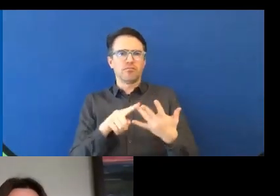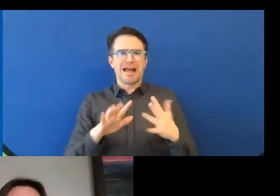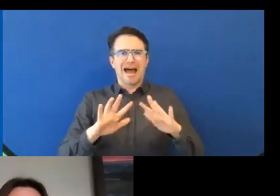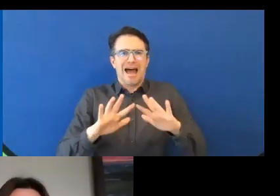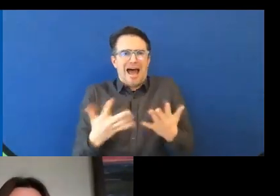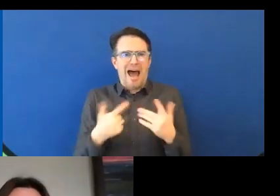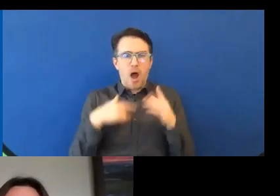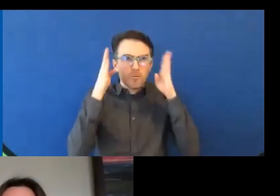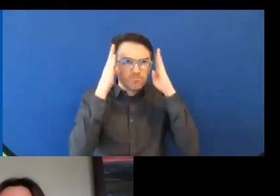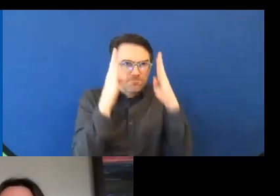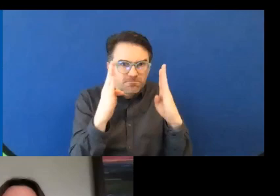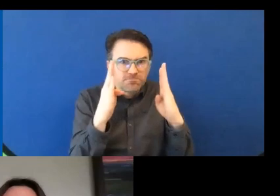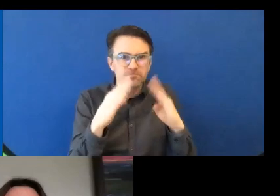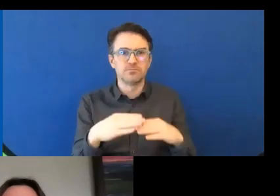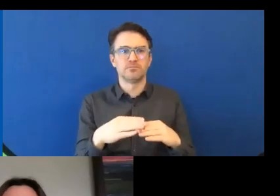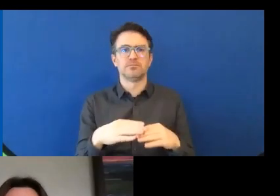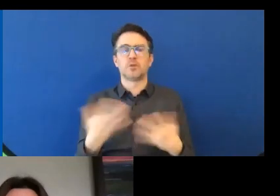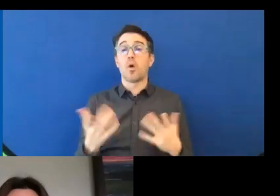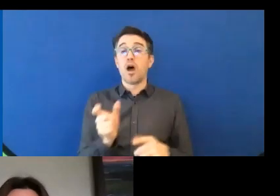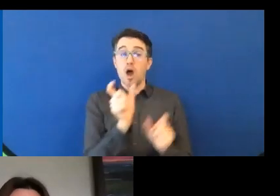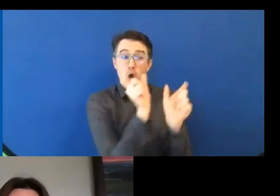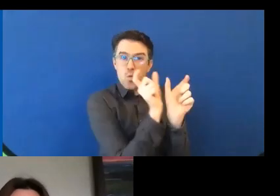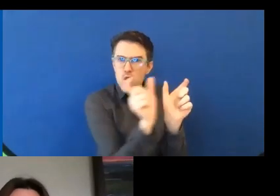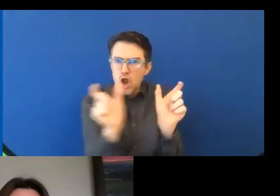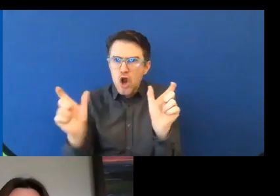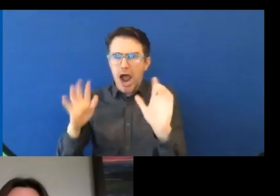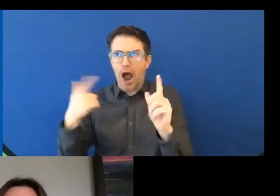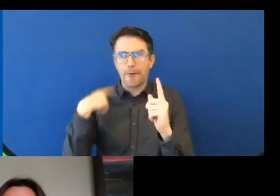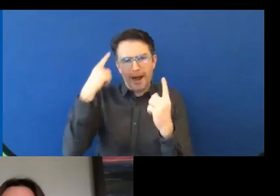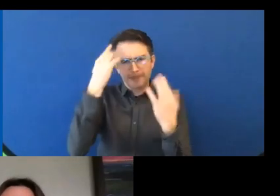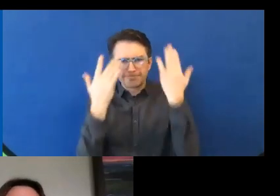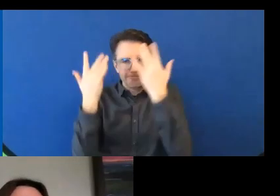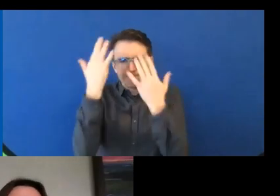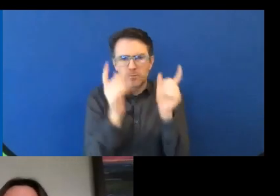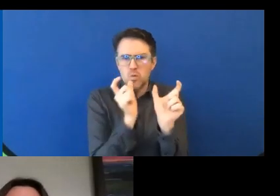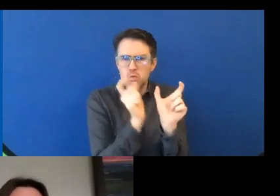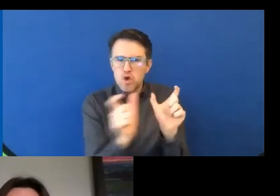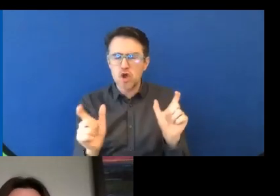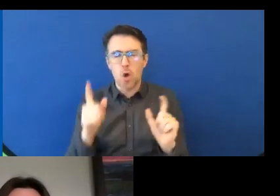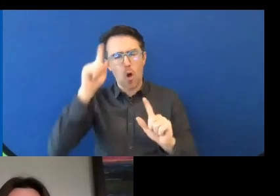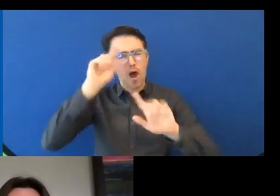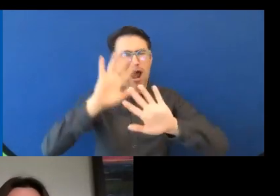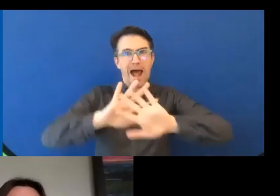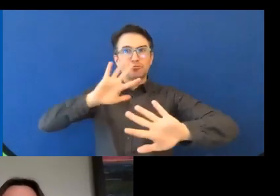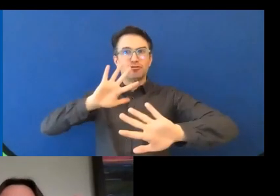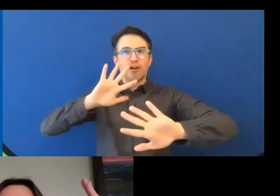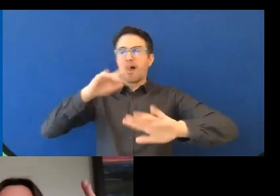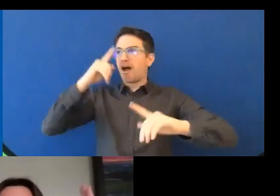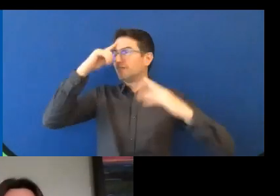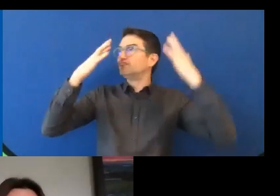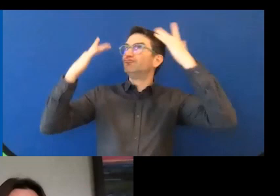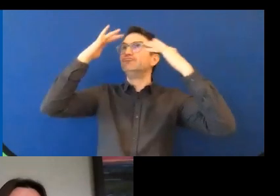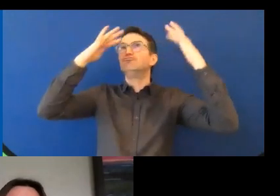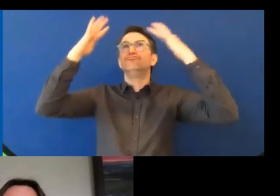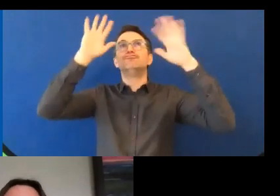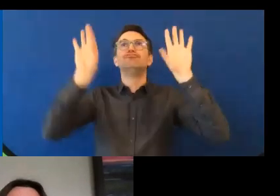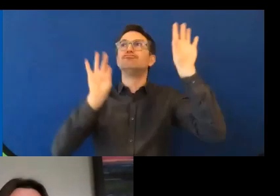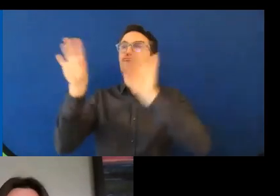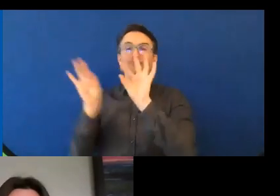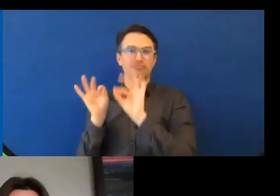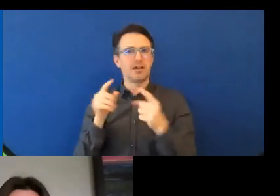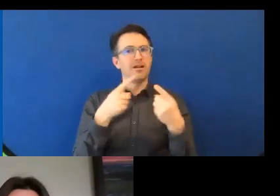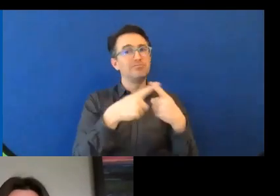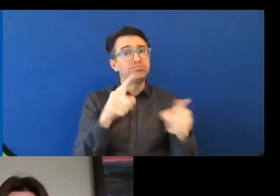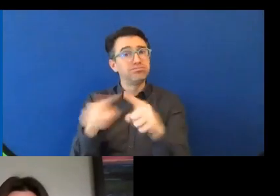all of us vary in the same way that our personalities vary or the tone of our skin varies or our height varies or our